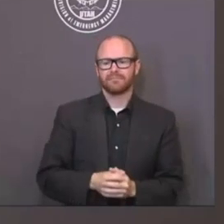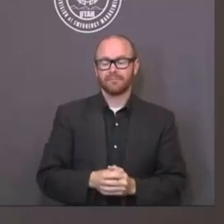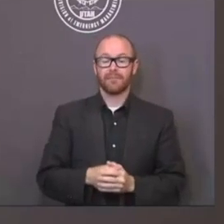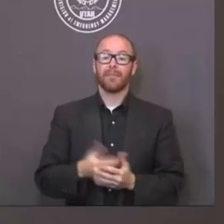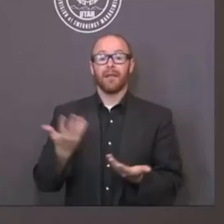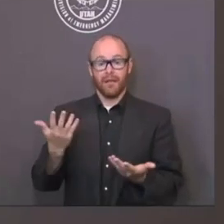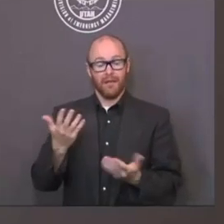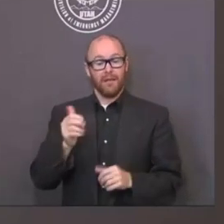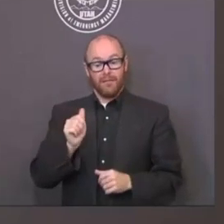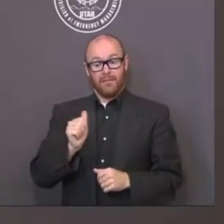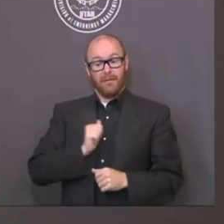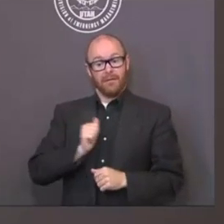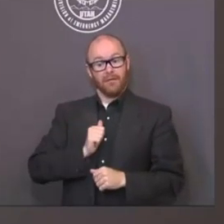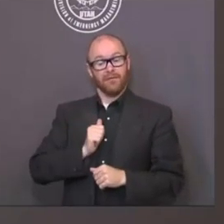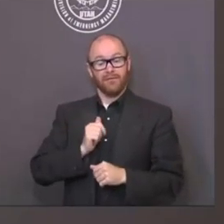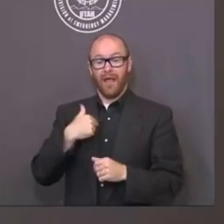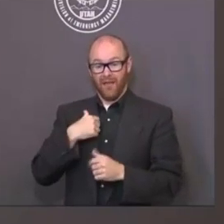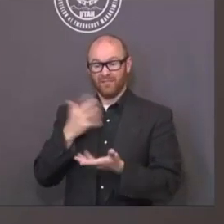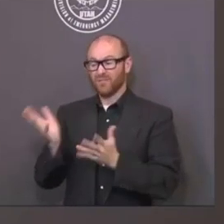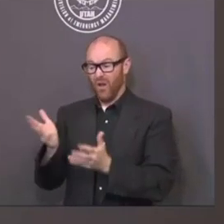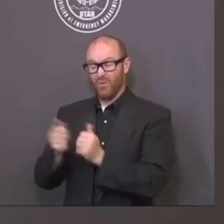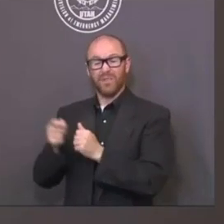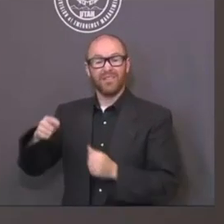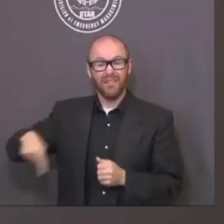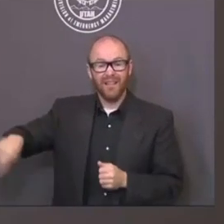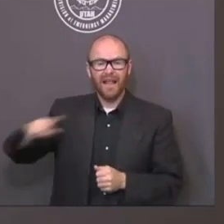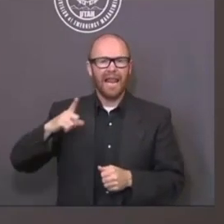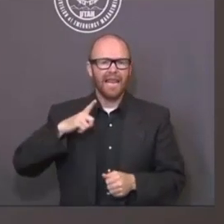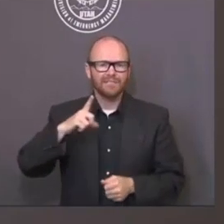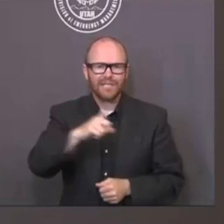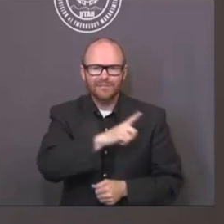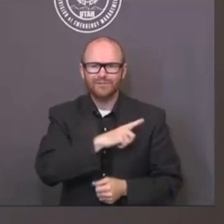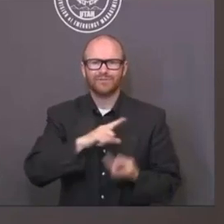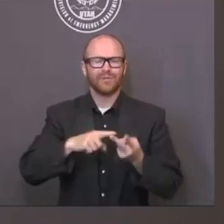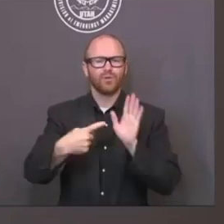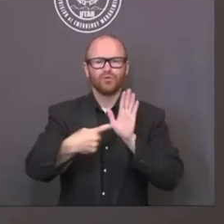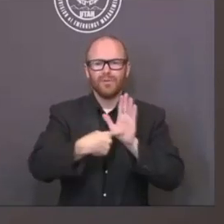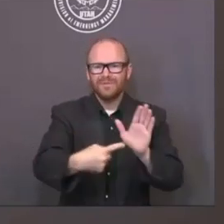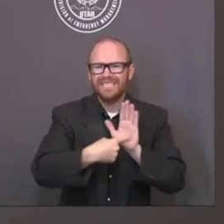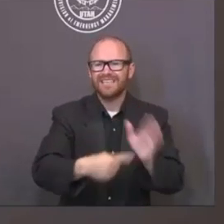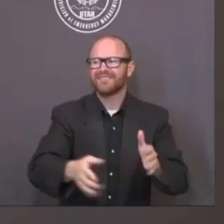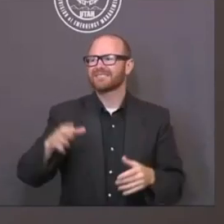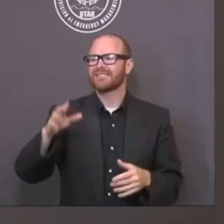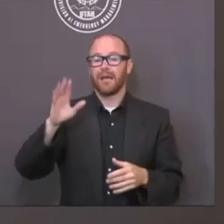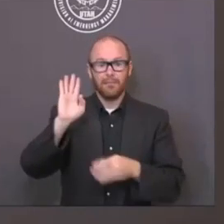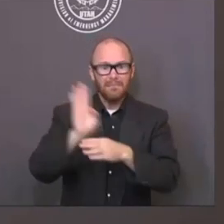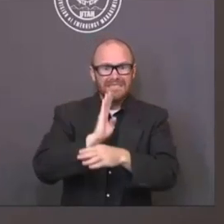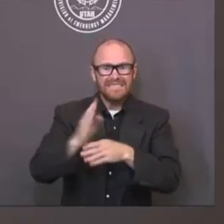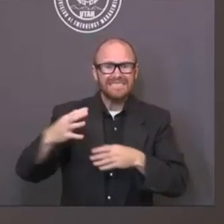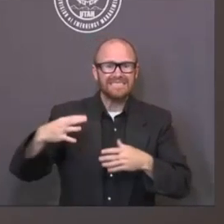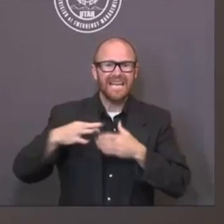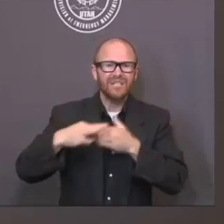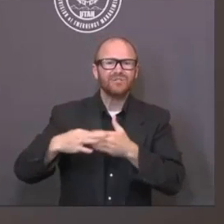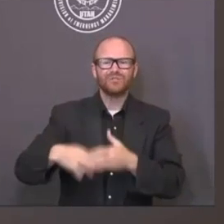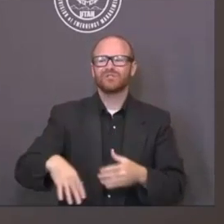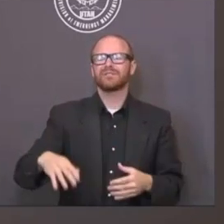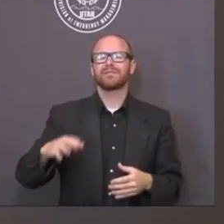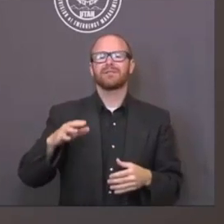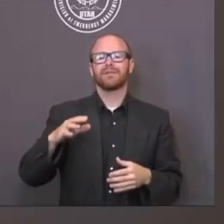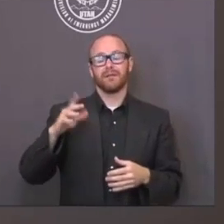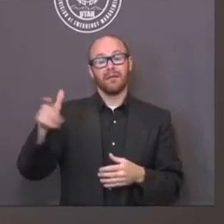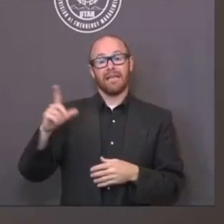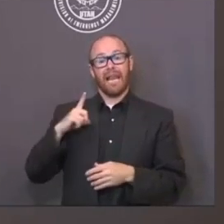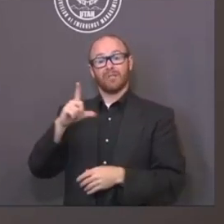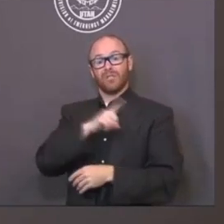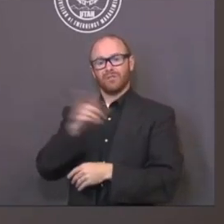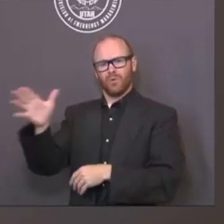legislature, with the business community, others, we all kind of agreed this is the best thing to try first. The legislature, for example,